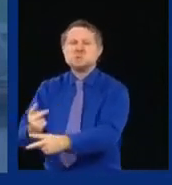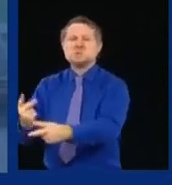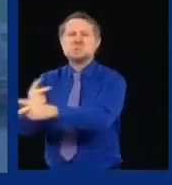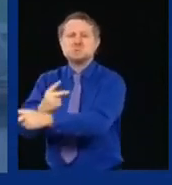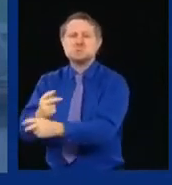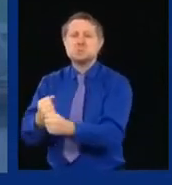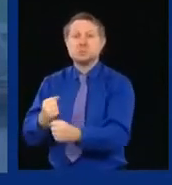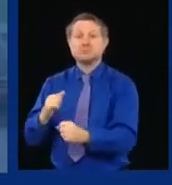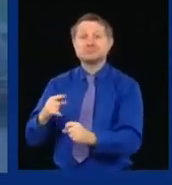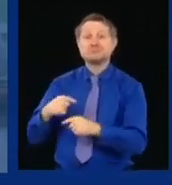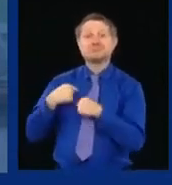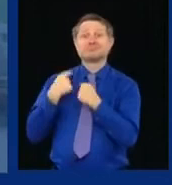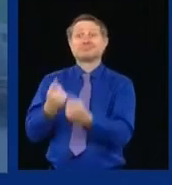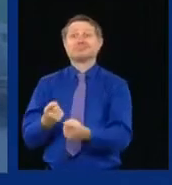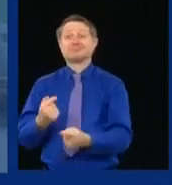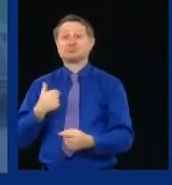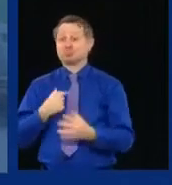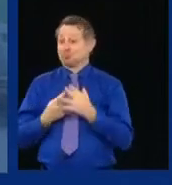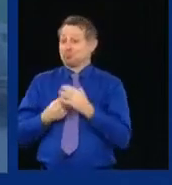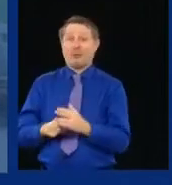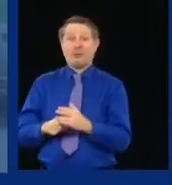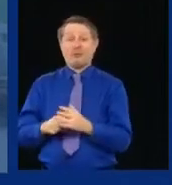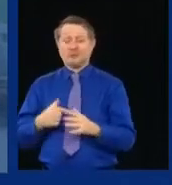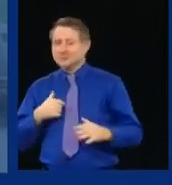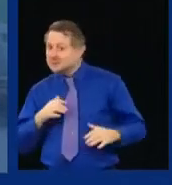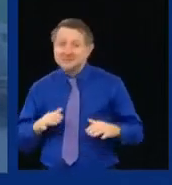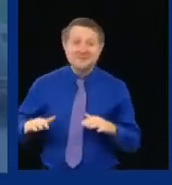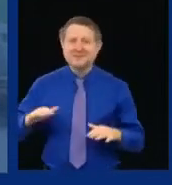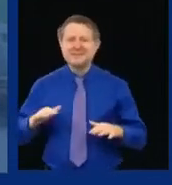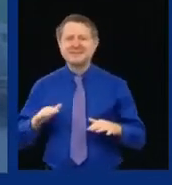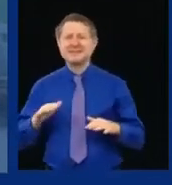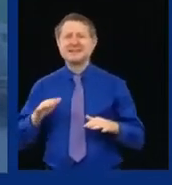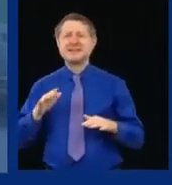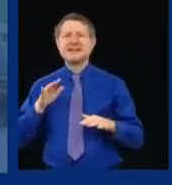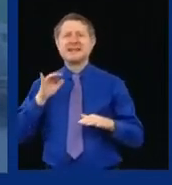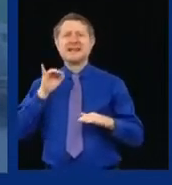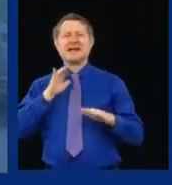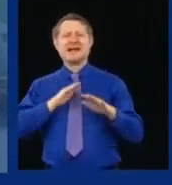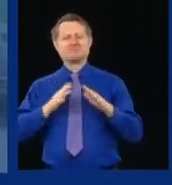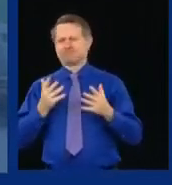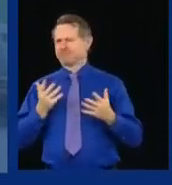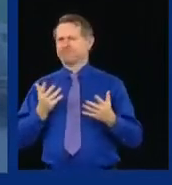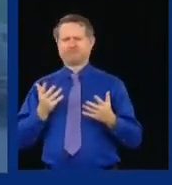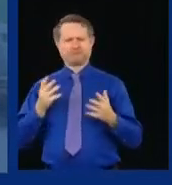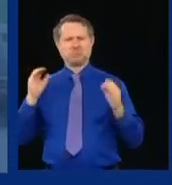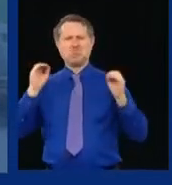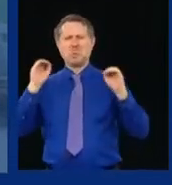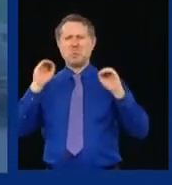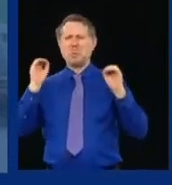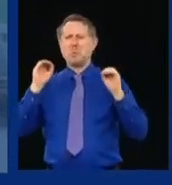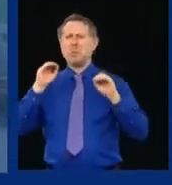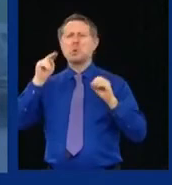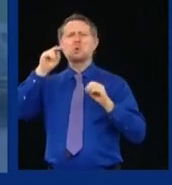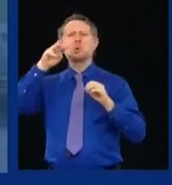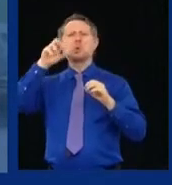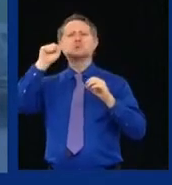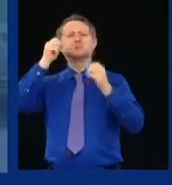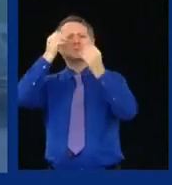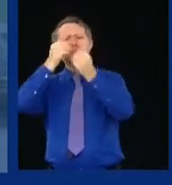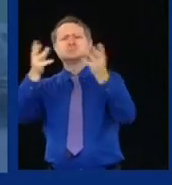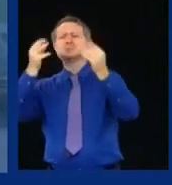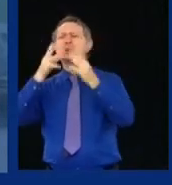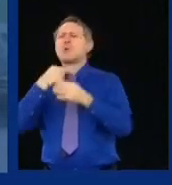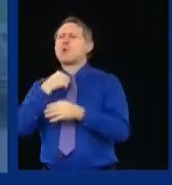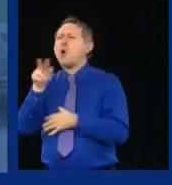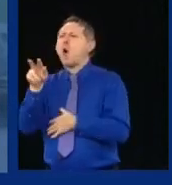where we were actually too cautious or too concerned. All the